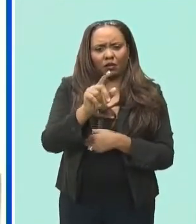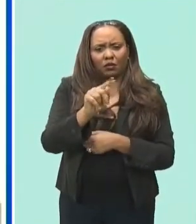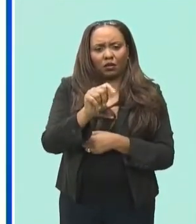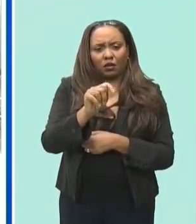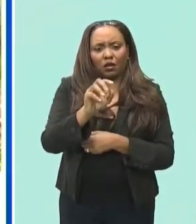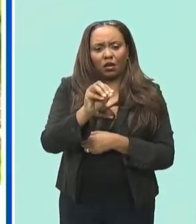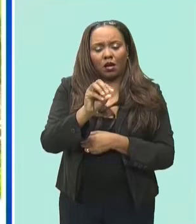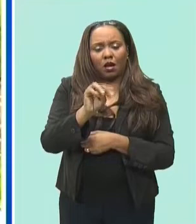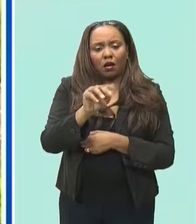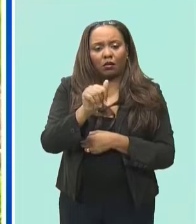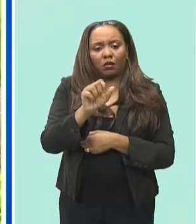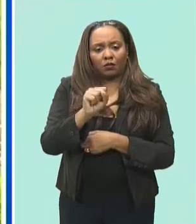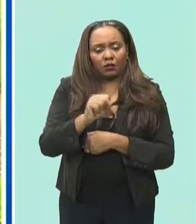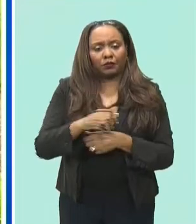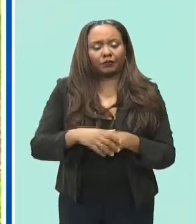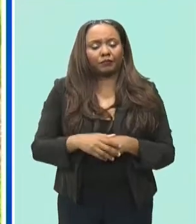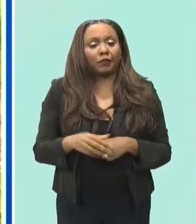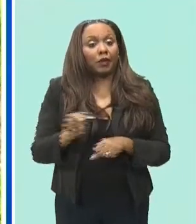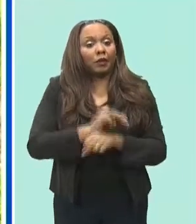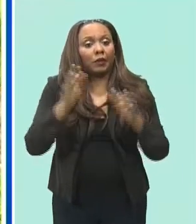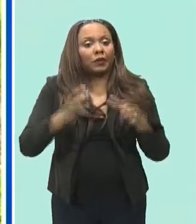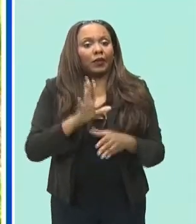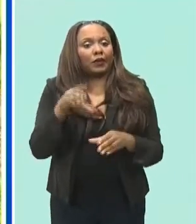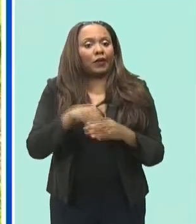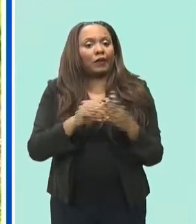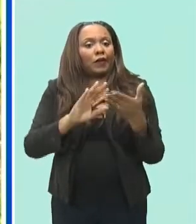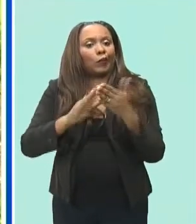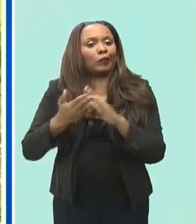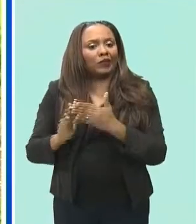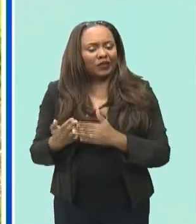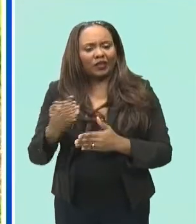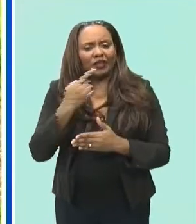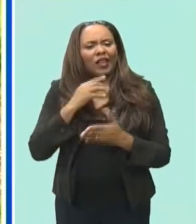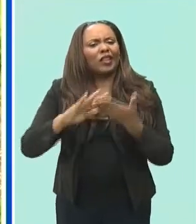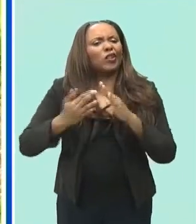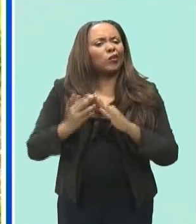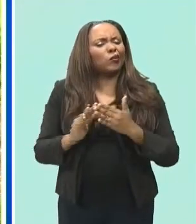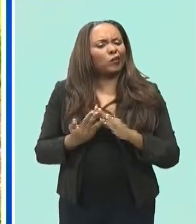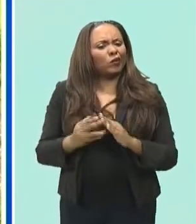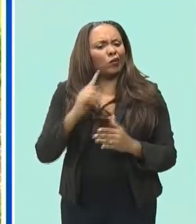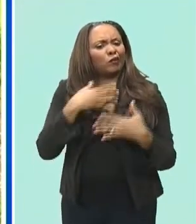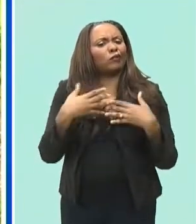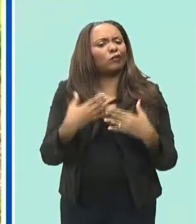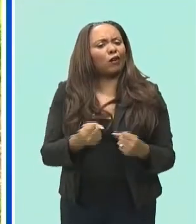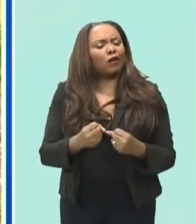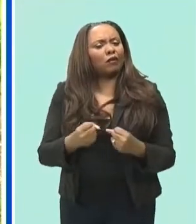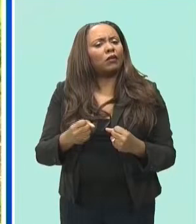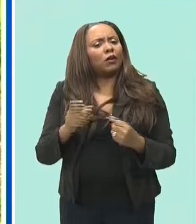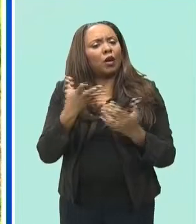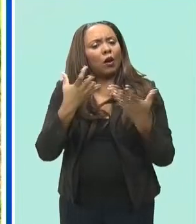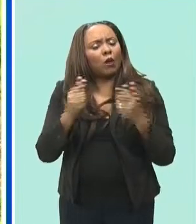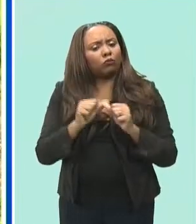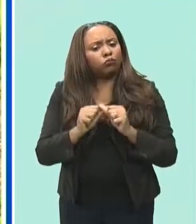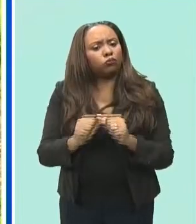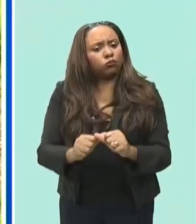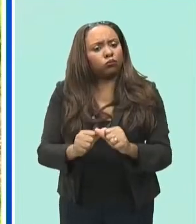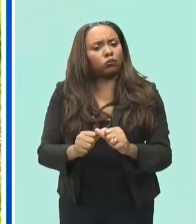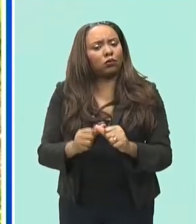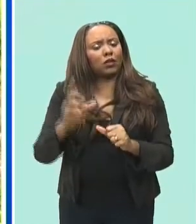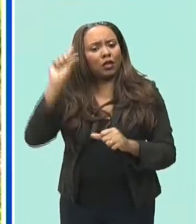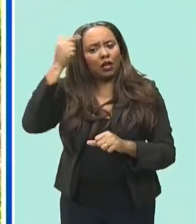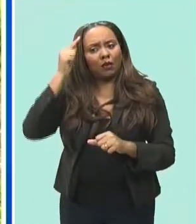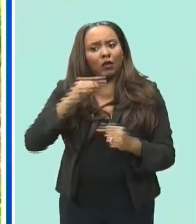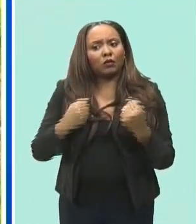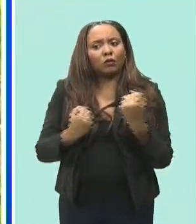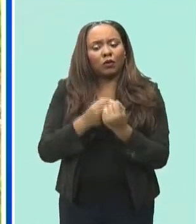also the minister of community empowerment has stressed that building a community-minded barbados is at the core of his government's